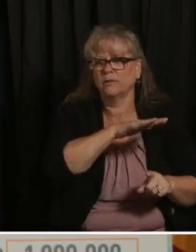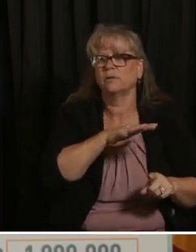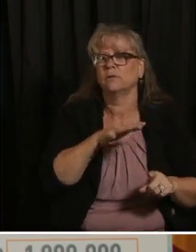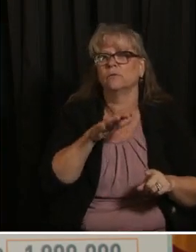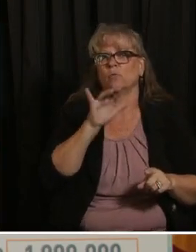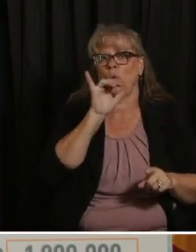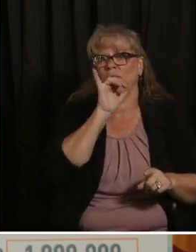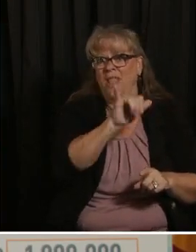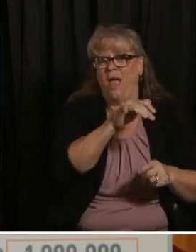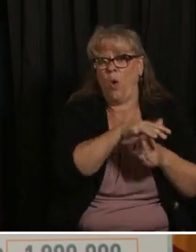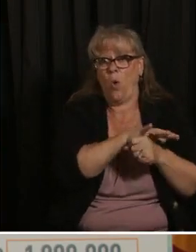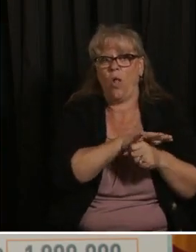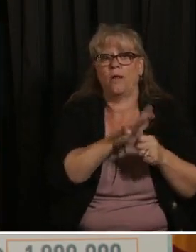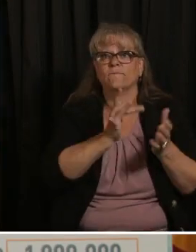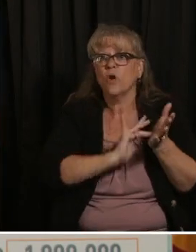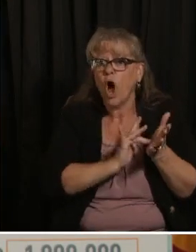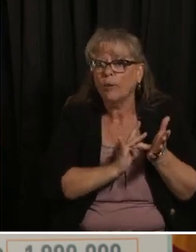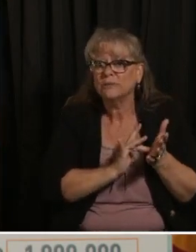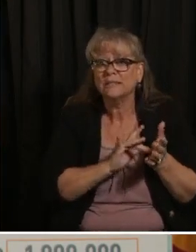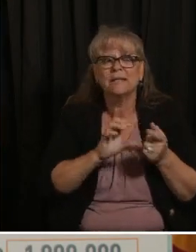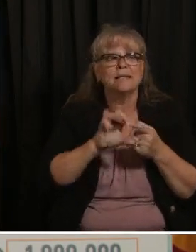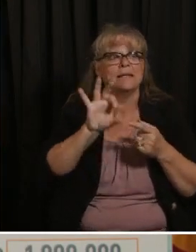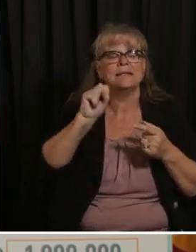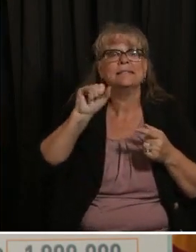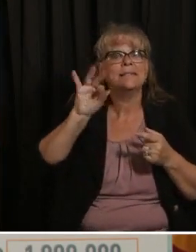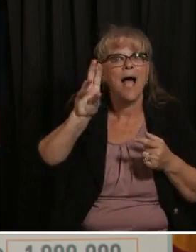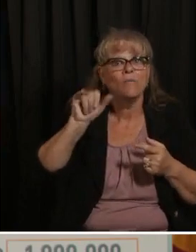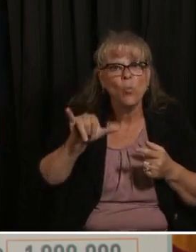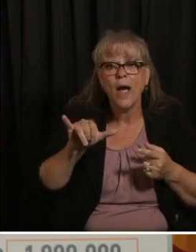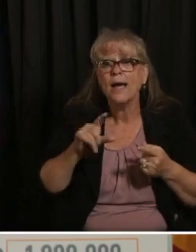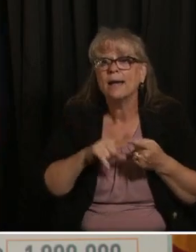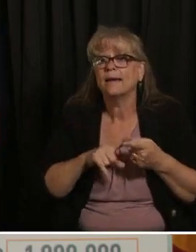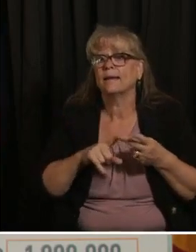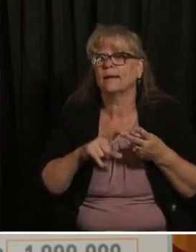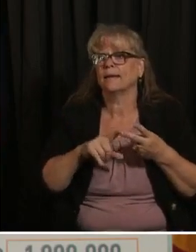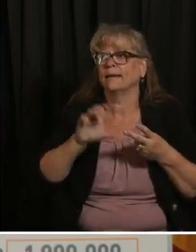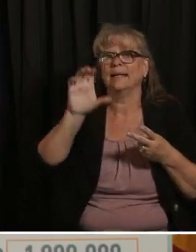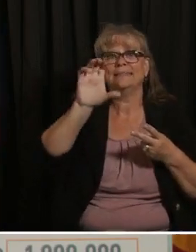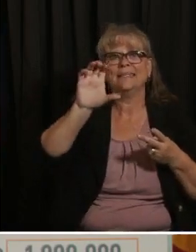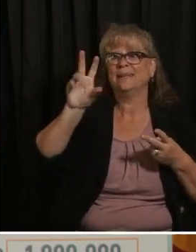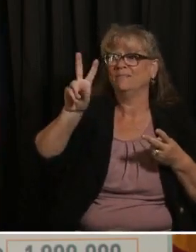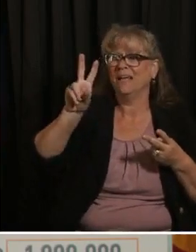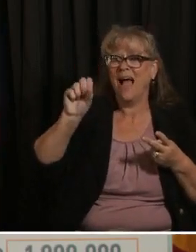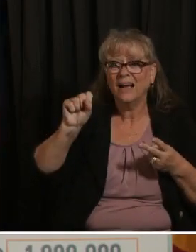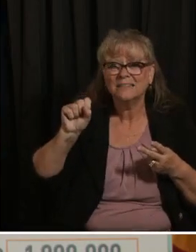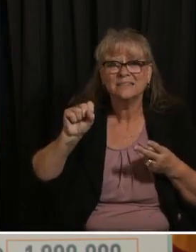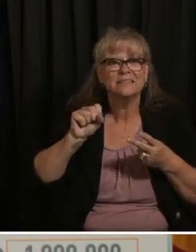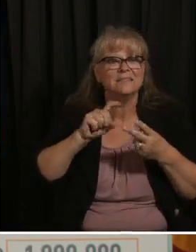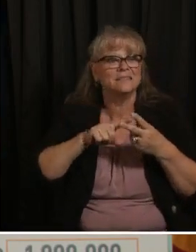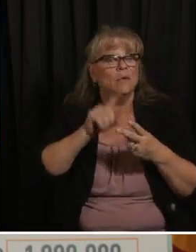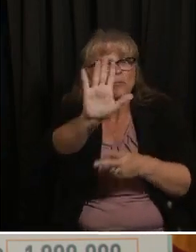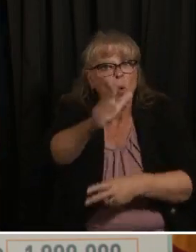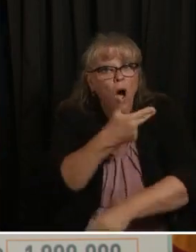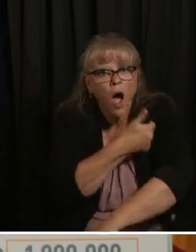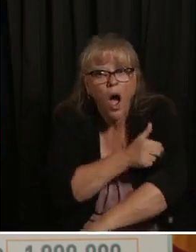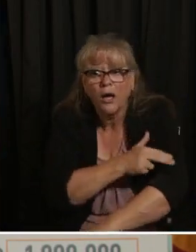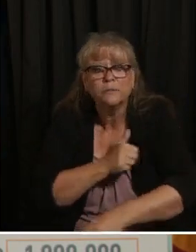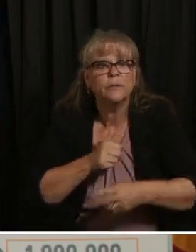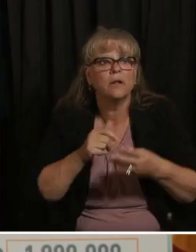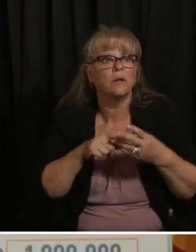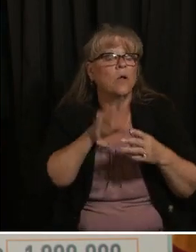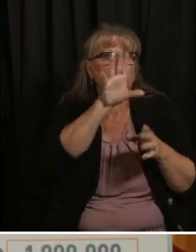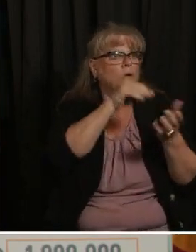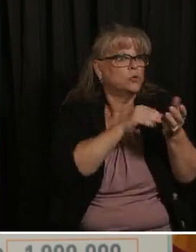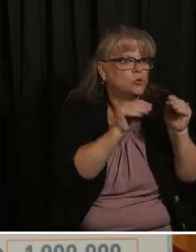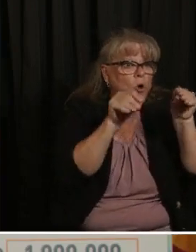at safeway at walgreens at cvs your local hospital your local doctor's office so we are counting on uh these